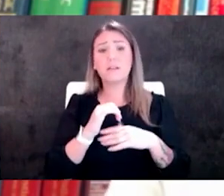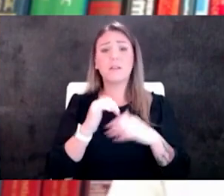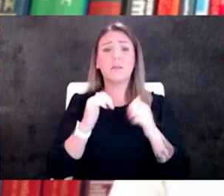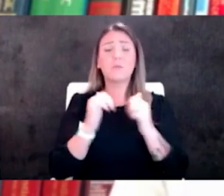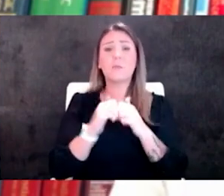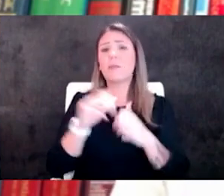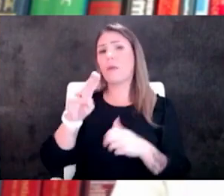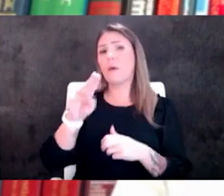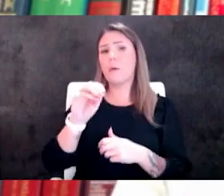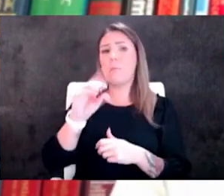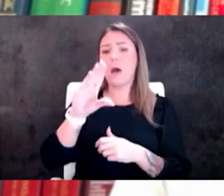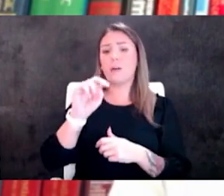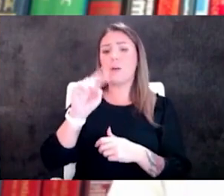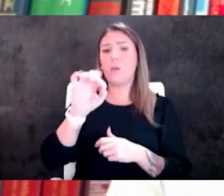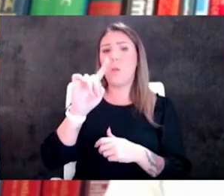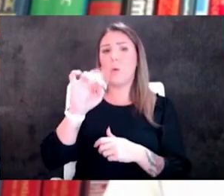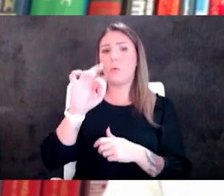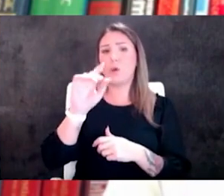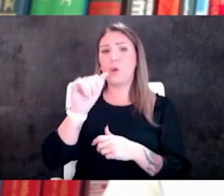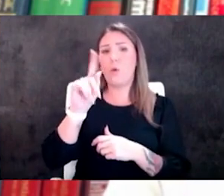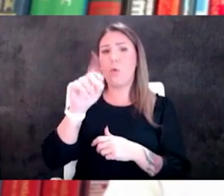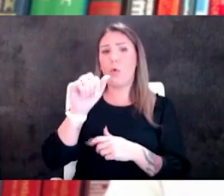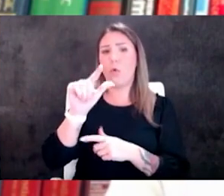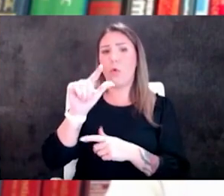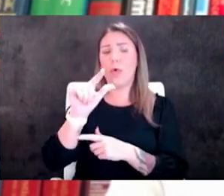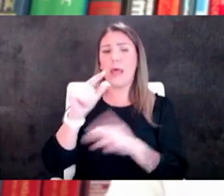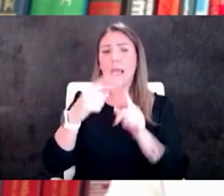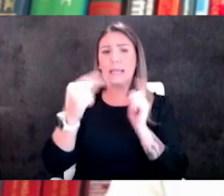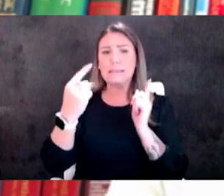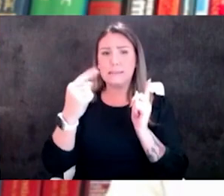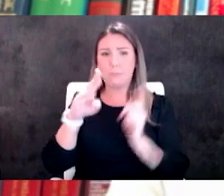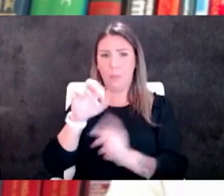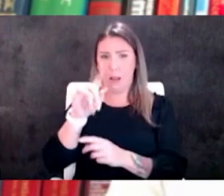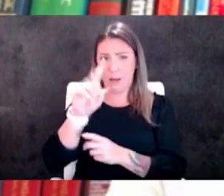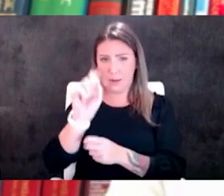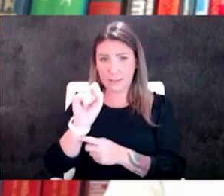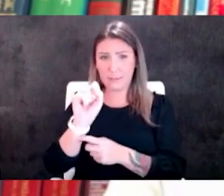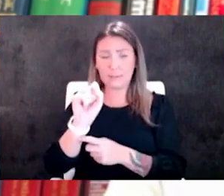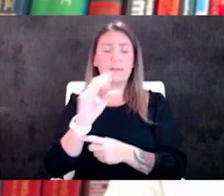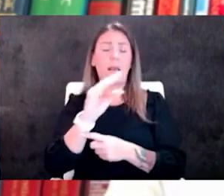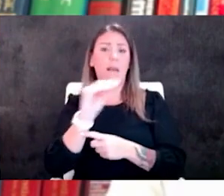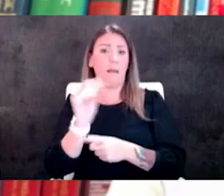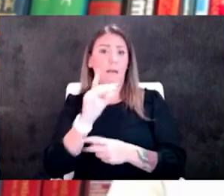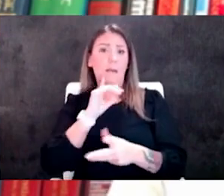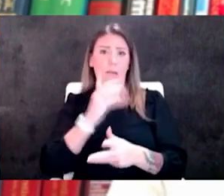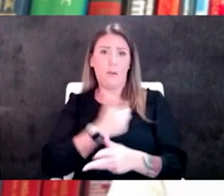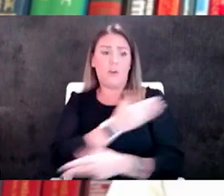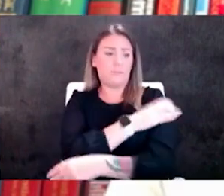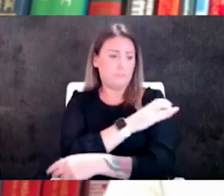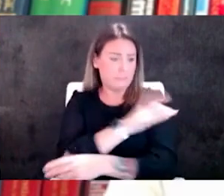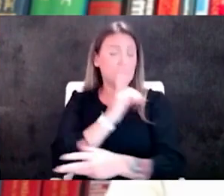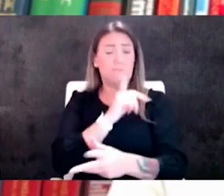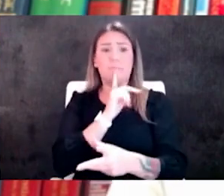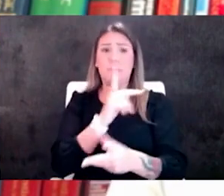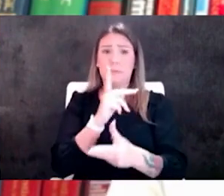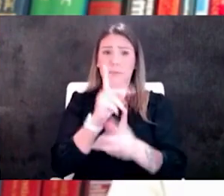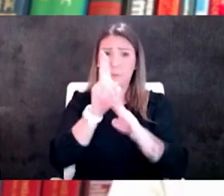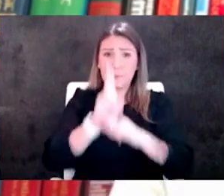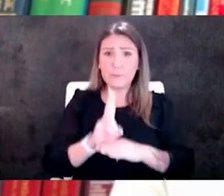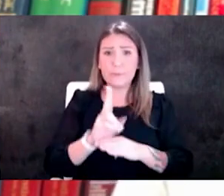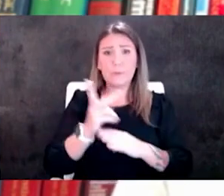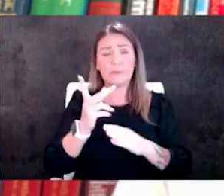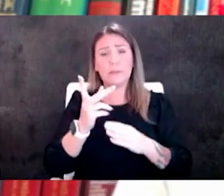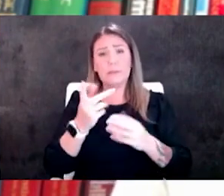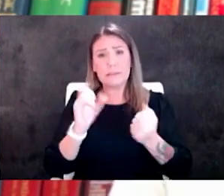antibodies I think our community is very attuned to that you know we still kind of fight some of the vaccination issues